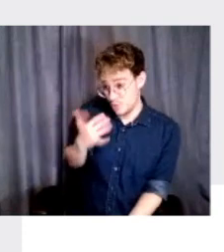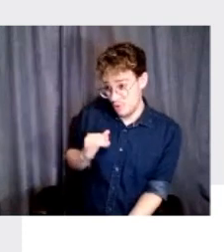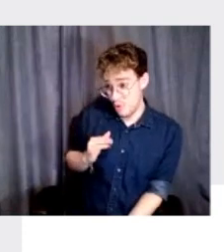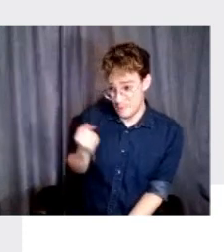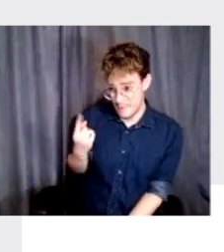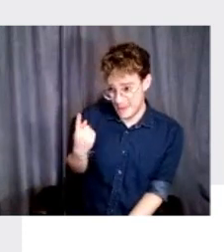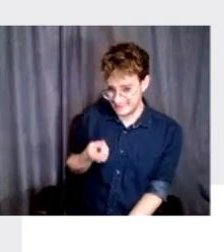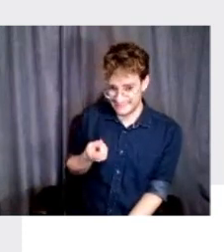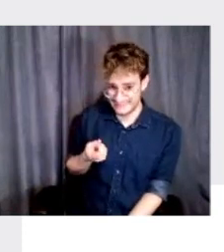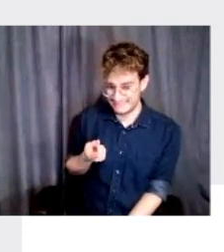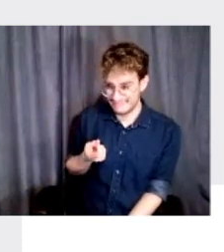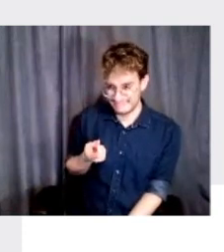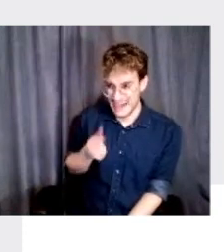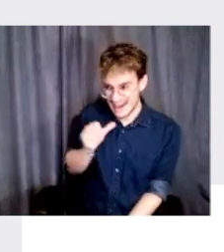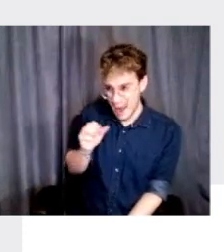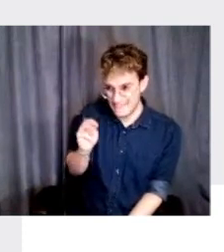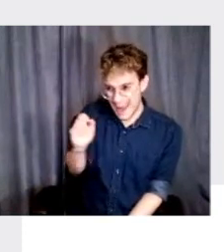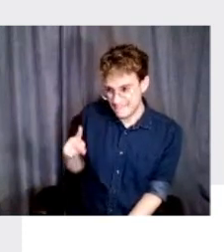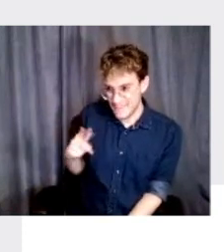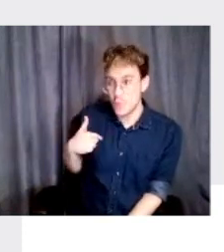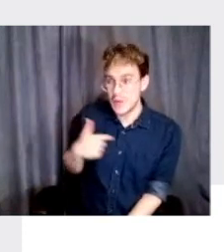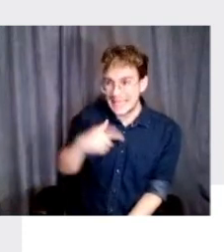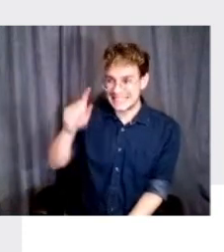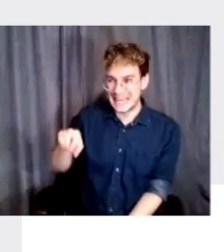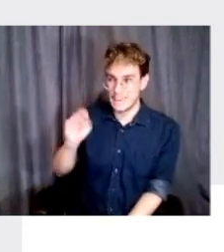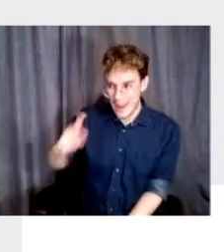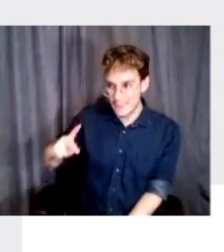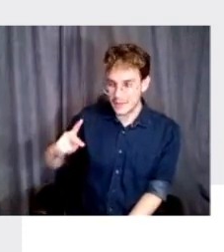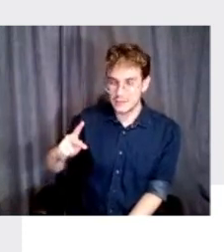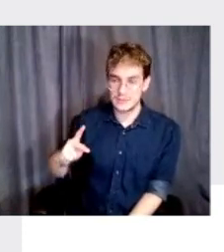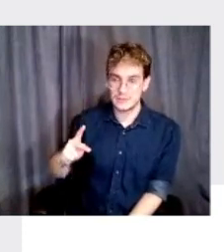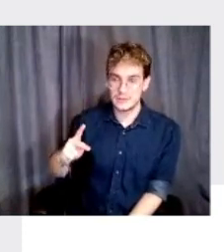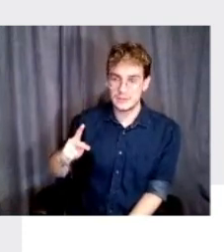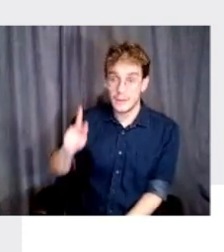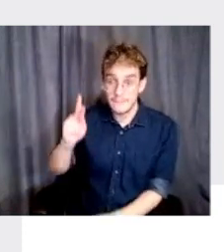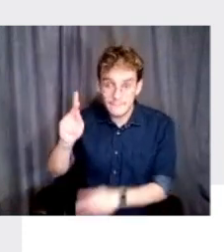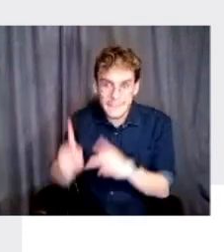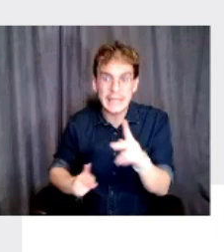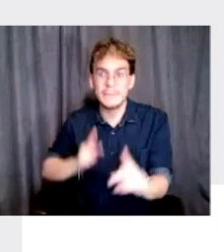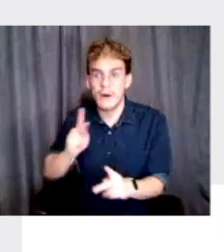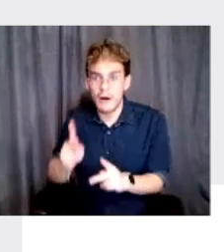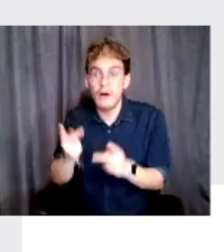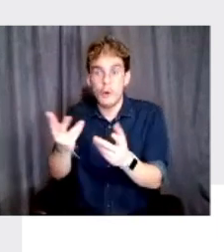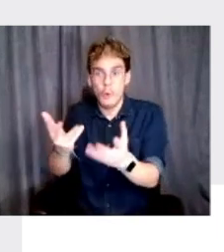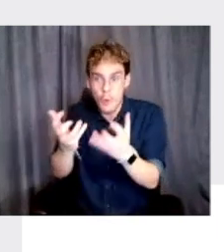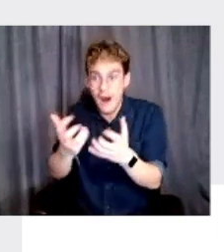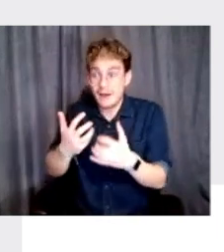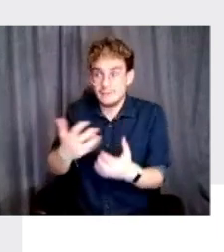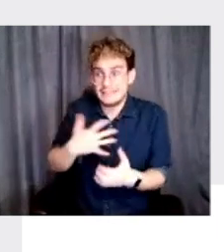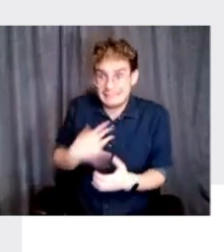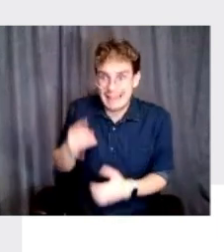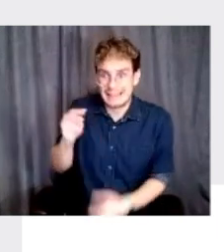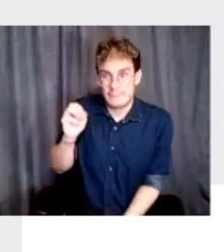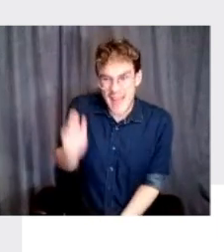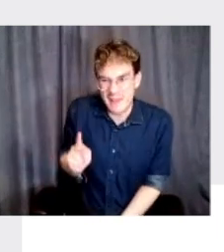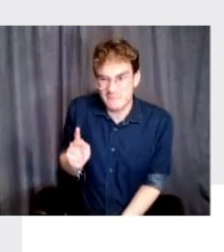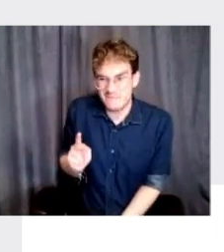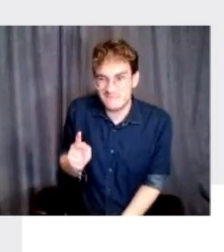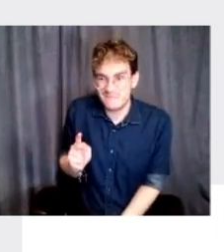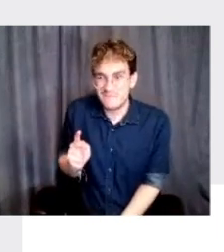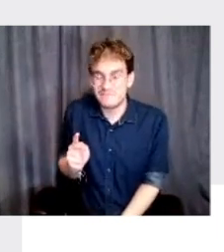it, but you know, this is not the brief. need a map. Uh, people really, really like the map. Um,